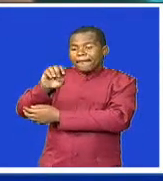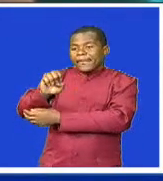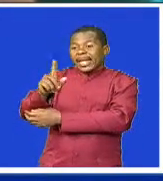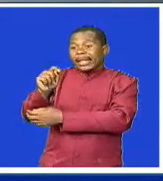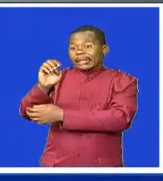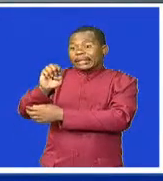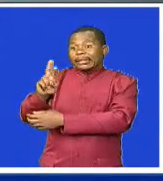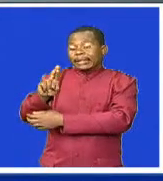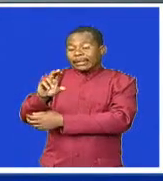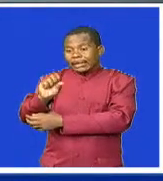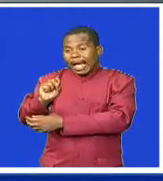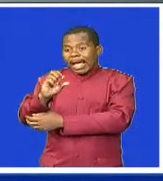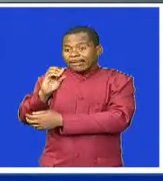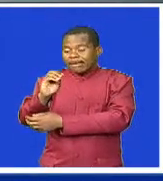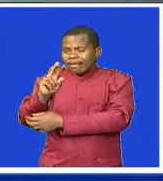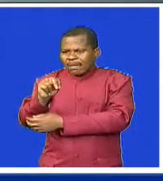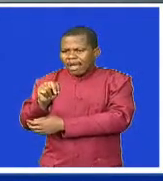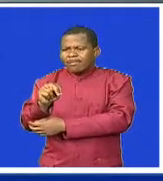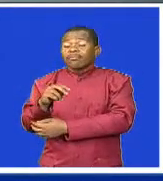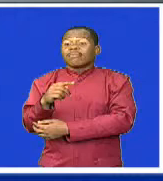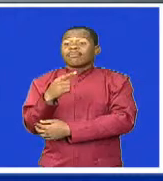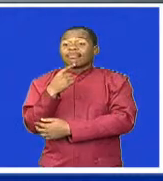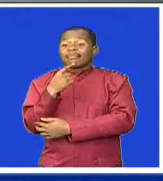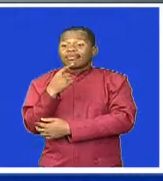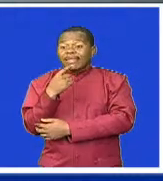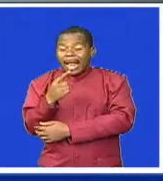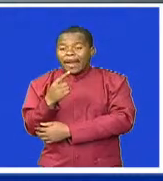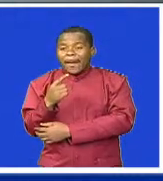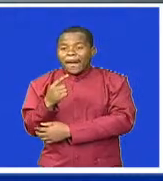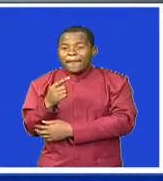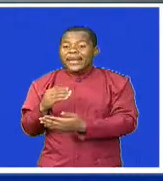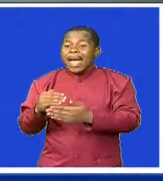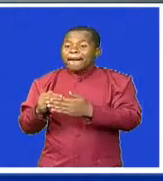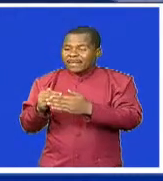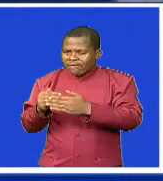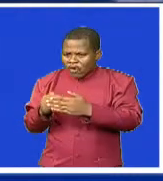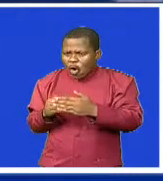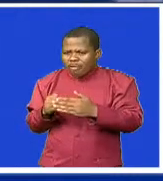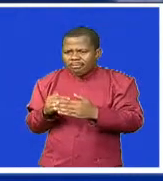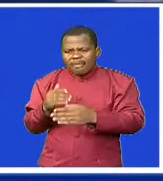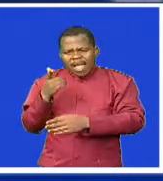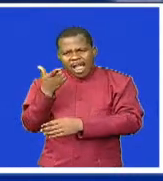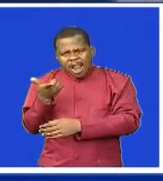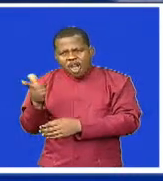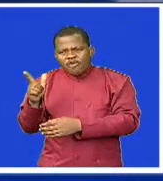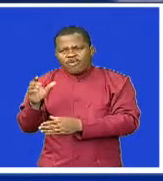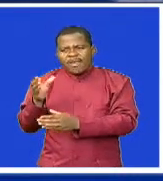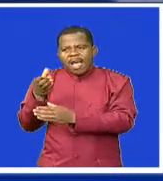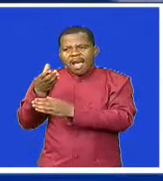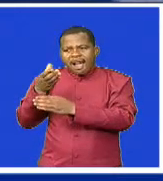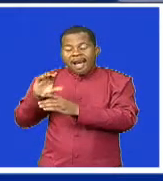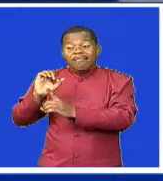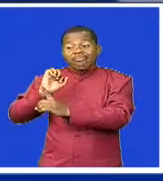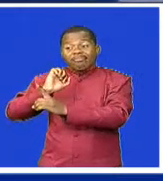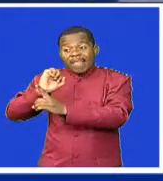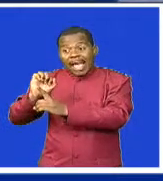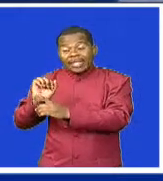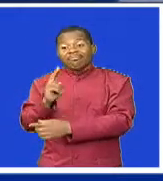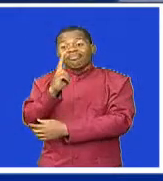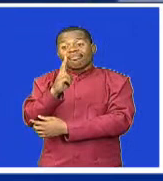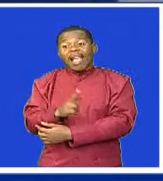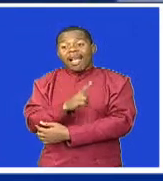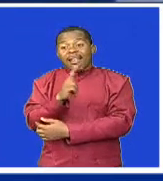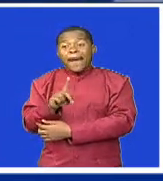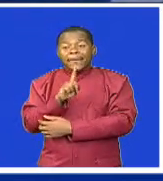announcing in the country before she leaves for her home country on Sunday. This is the largest package of